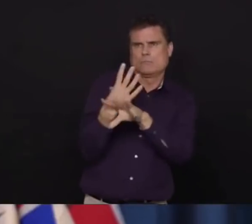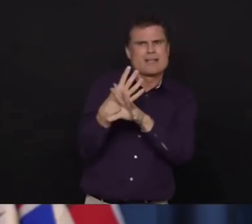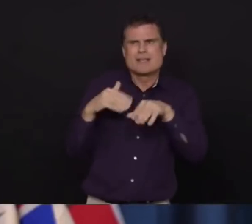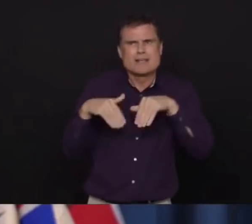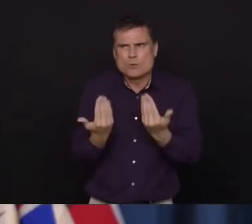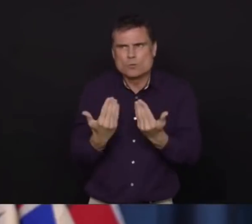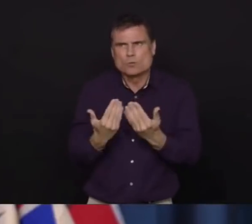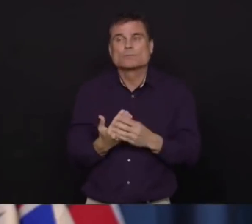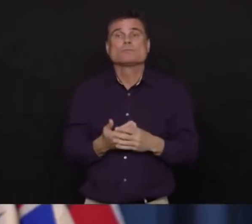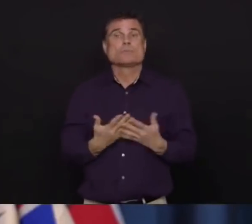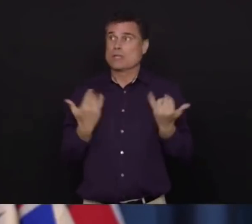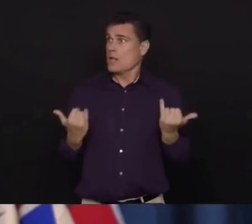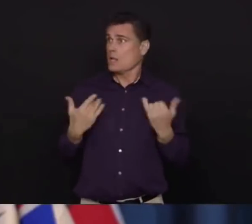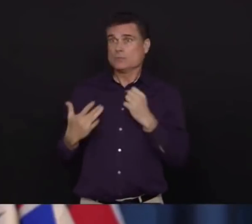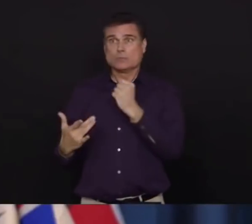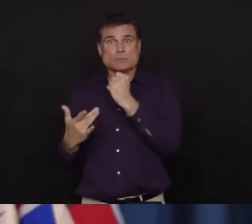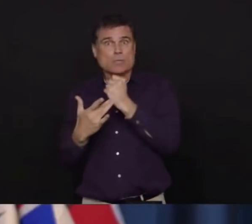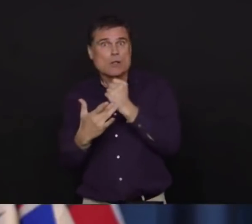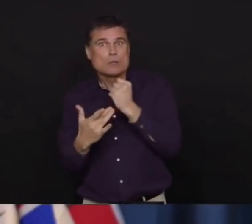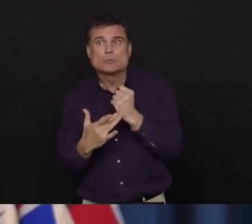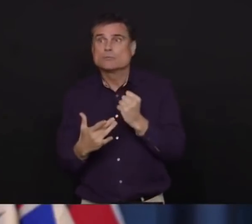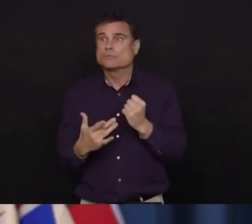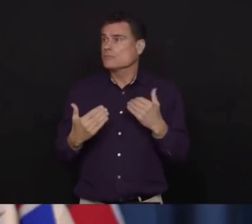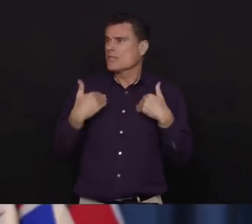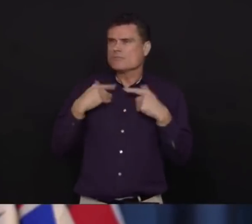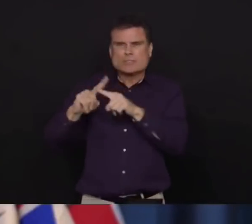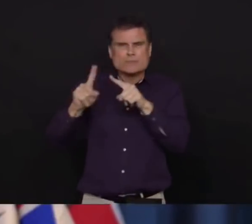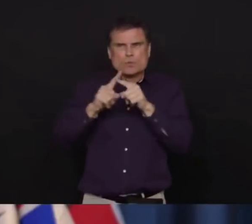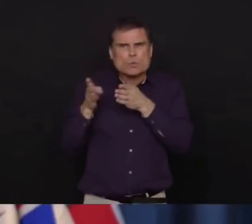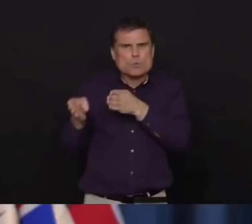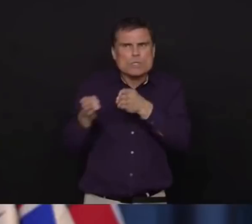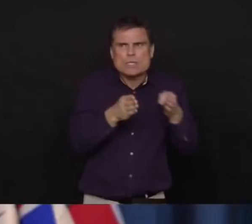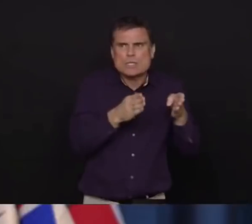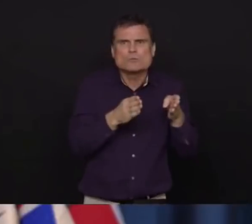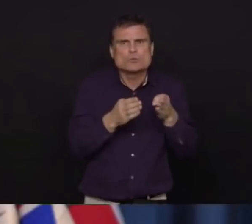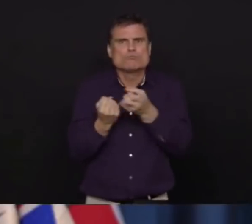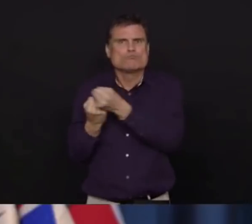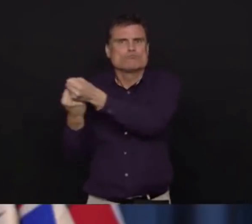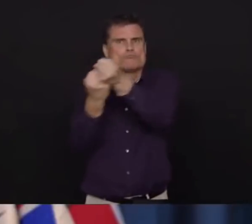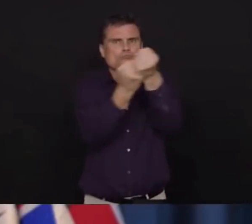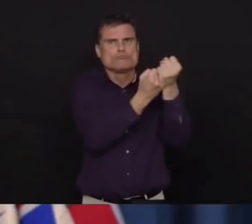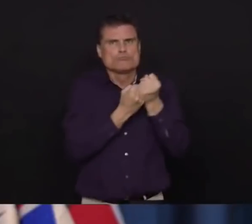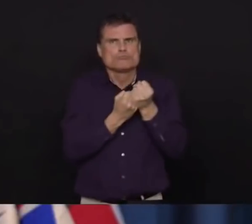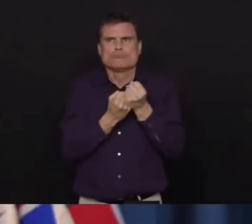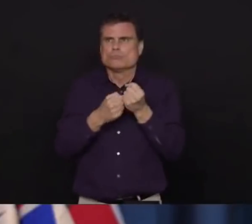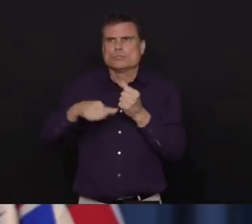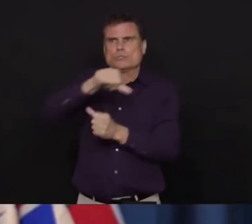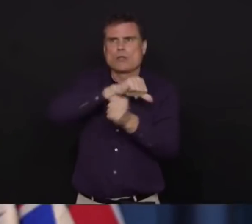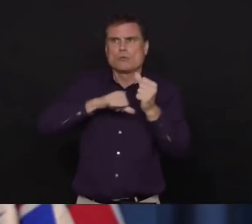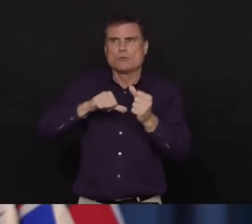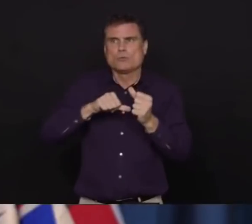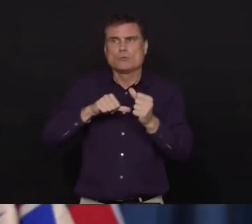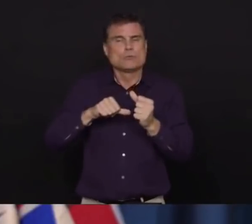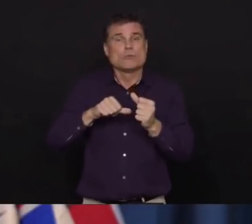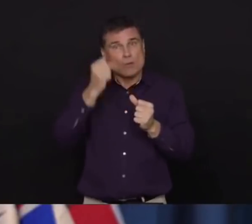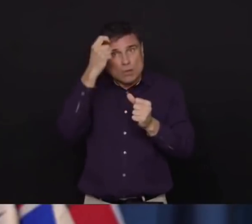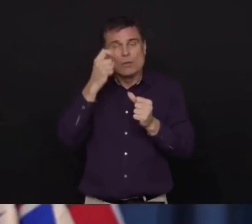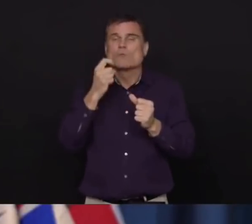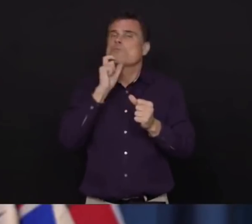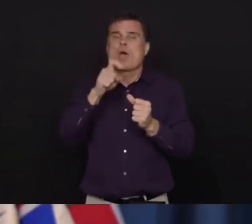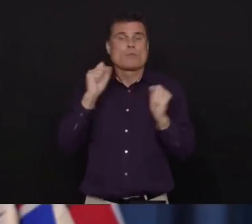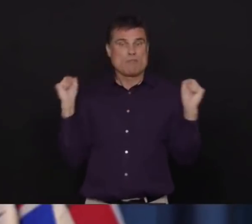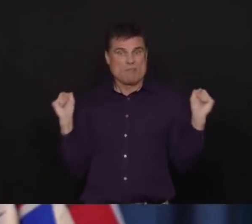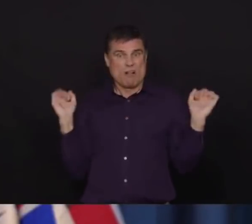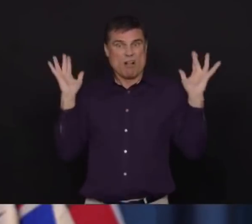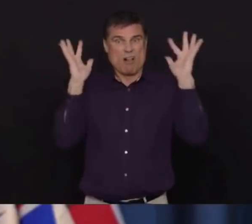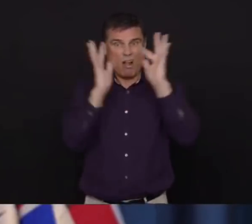with our faith leaders next week to make sure that we can all do this and share ideas about how to support each other in a